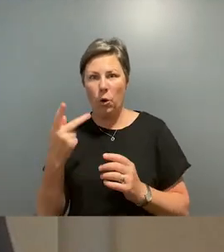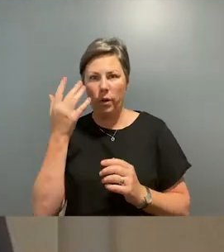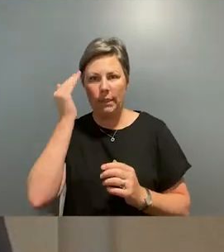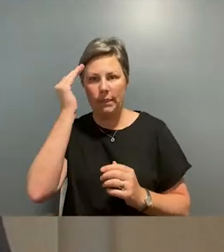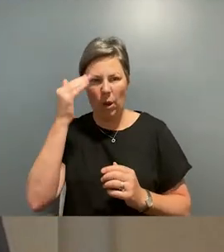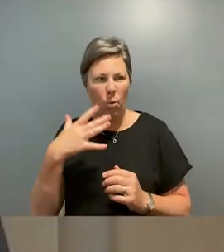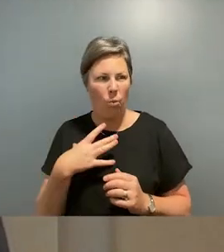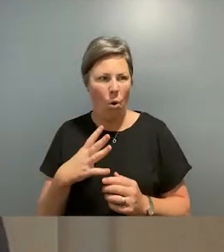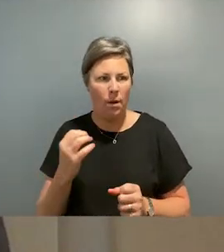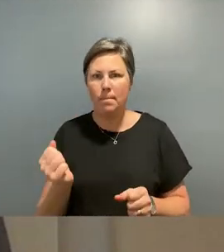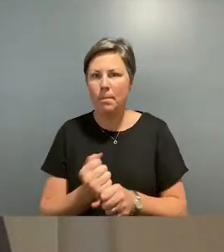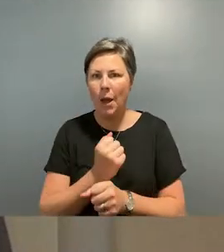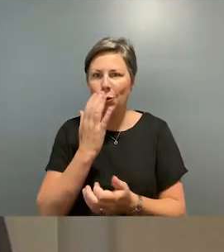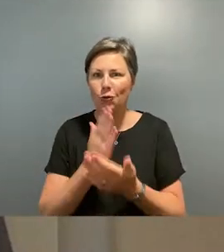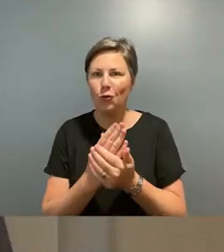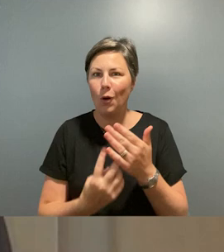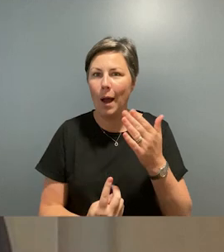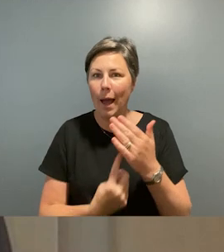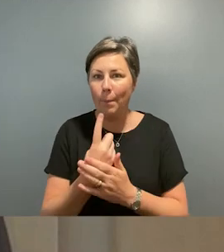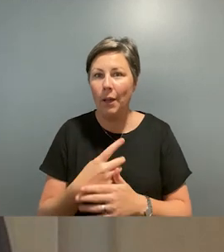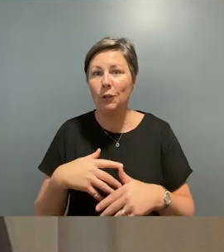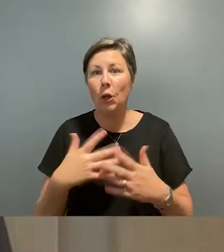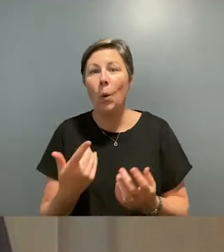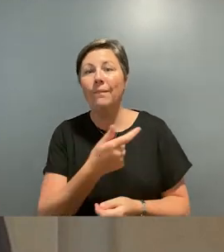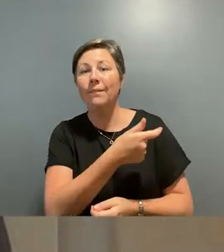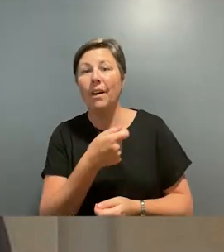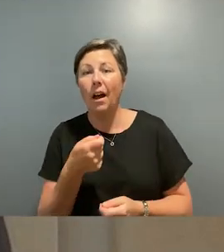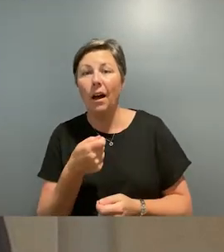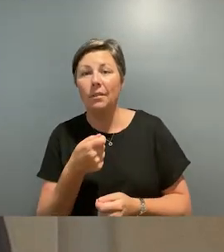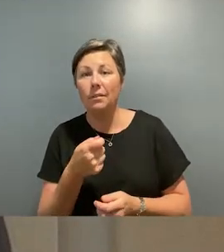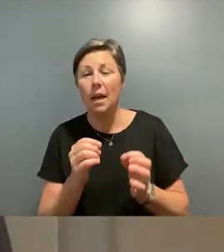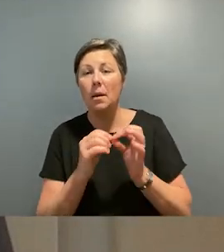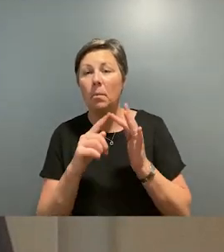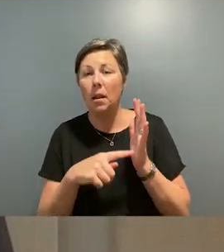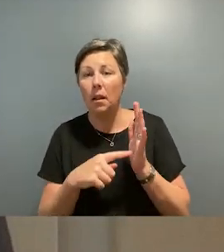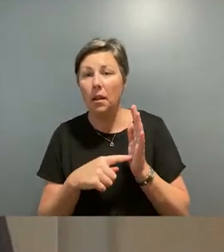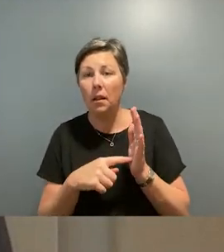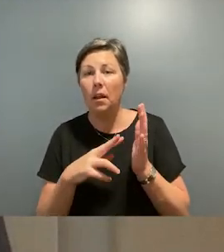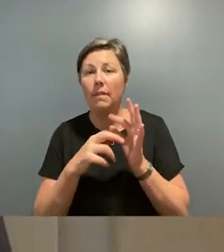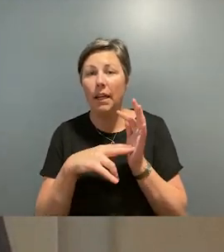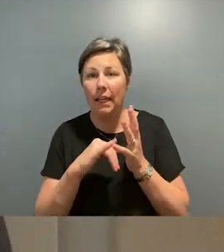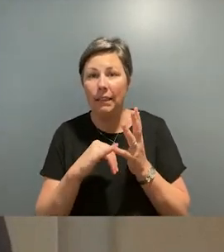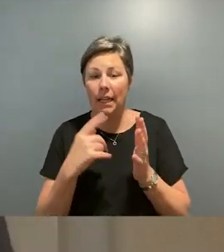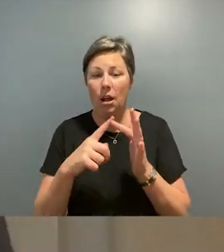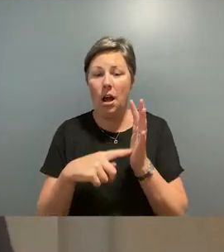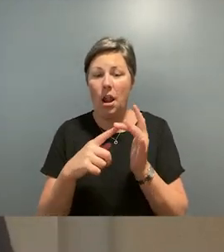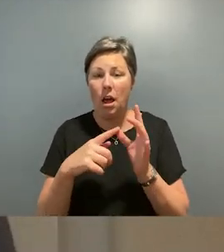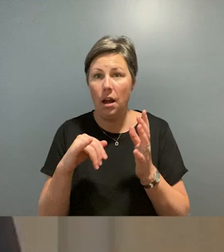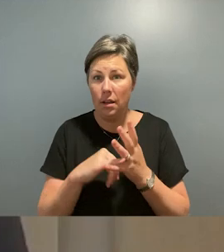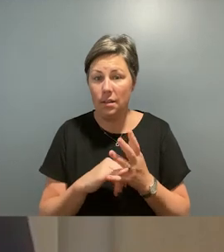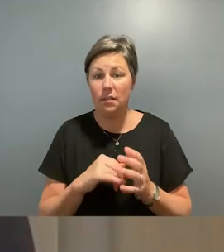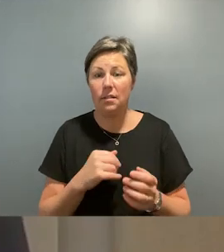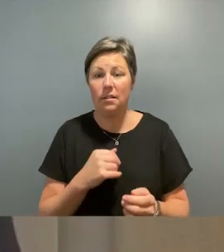very determined so we then invited bill barnes to become involved and elias